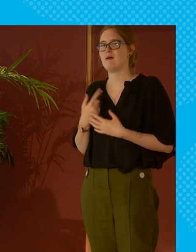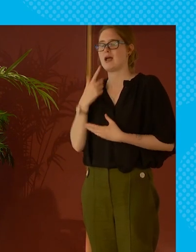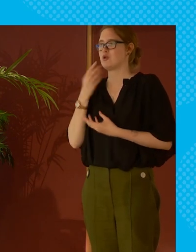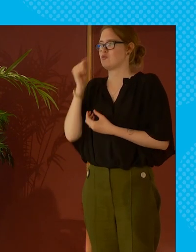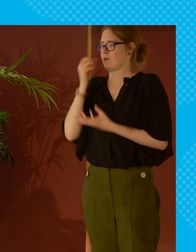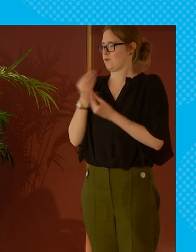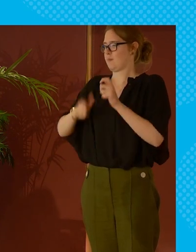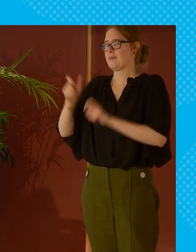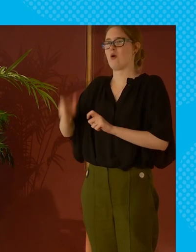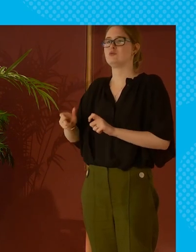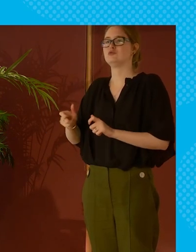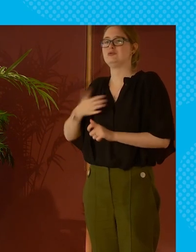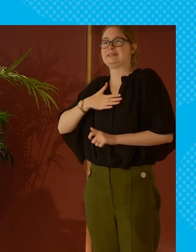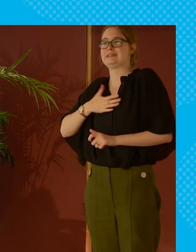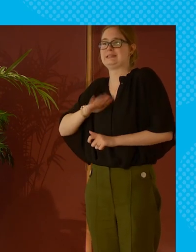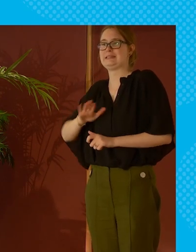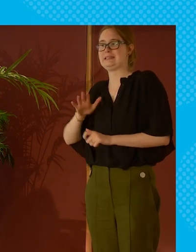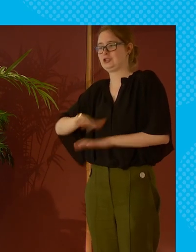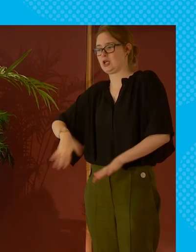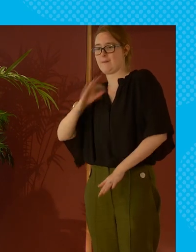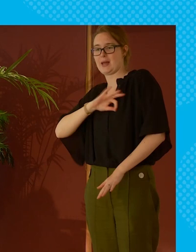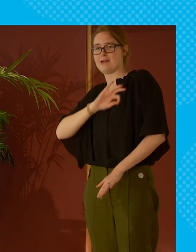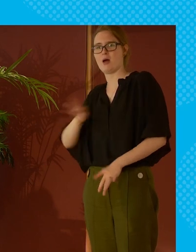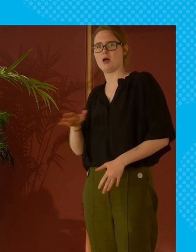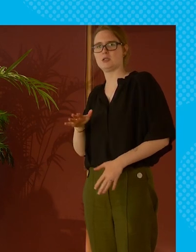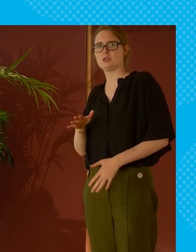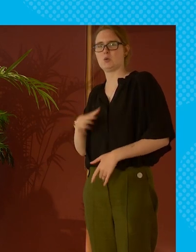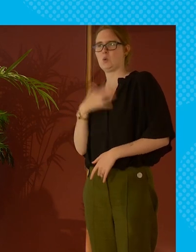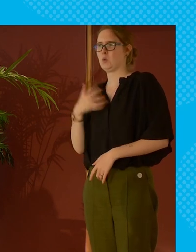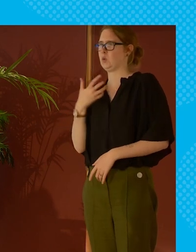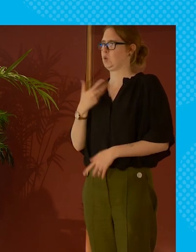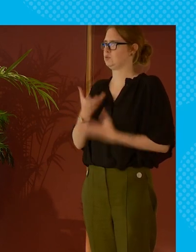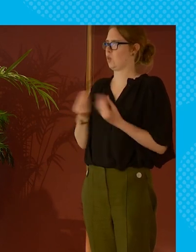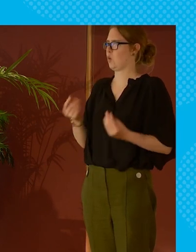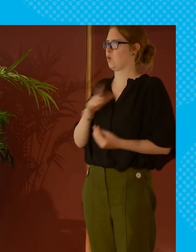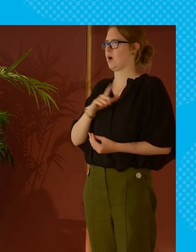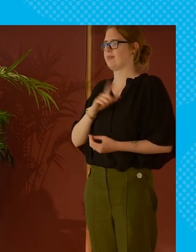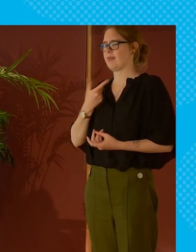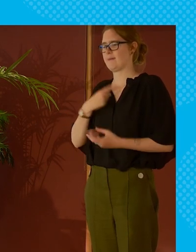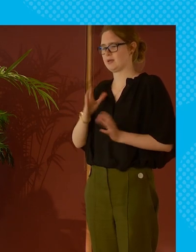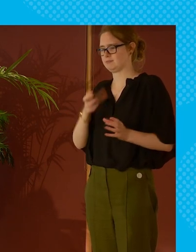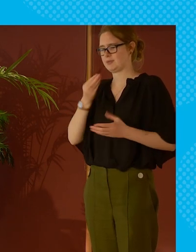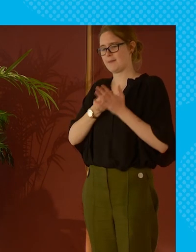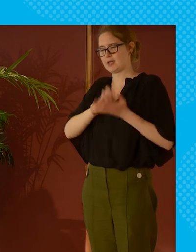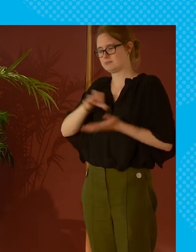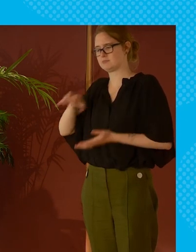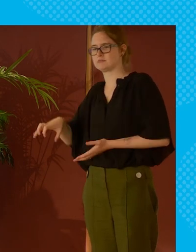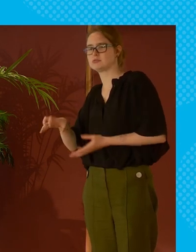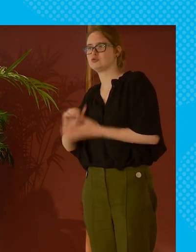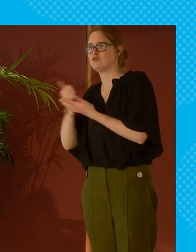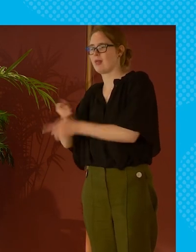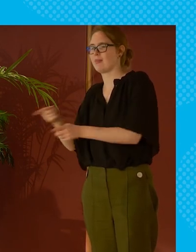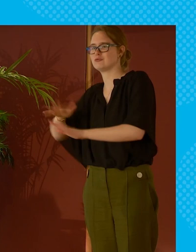i knew a few people who didn't necessarily need the child benefit but who were very upset at losing it because they had put that aside for